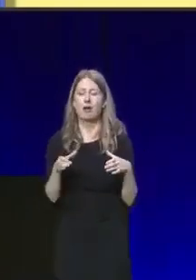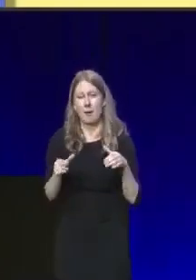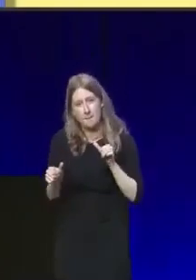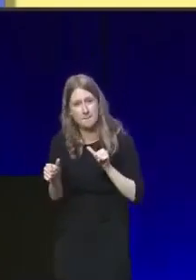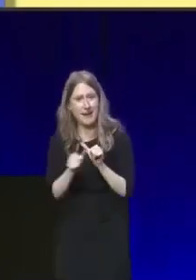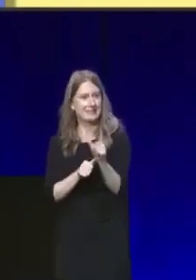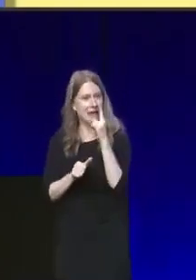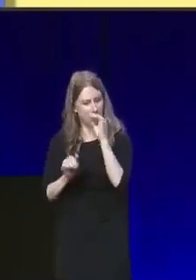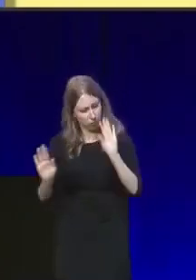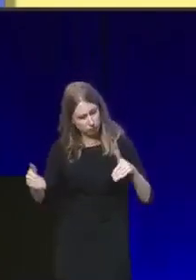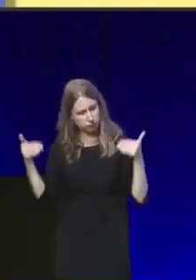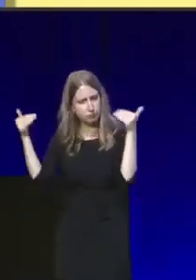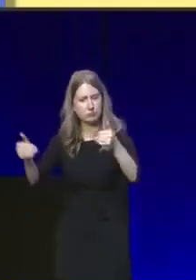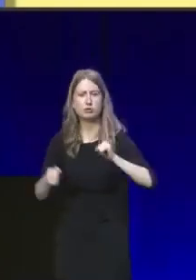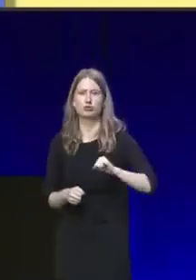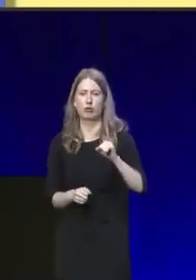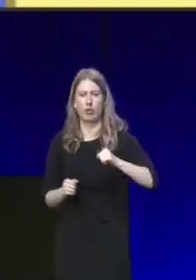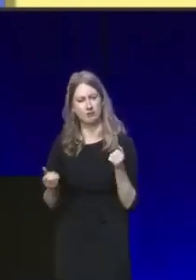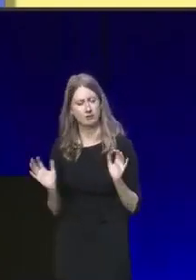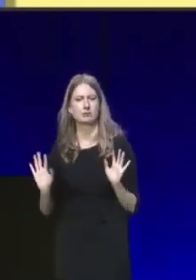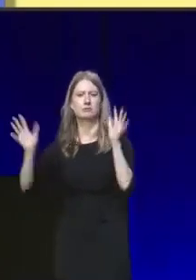to take Scotland forward.